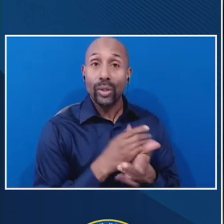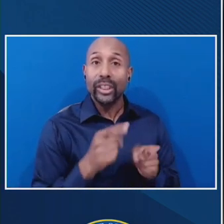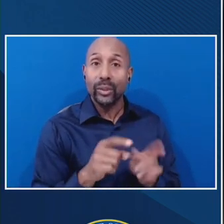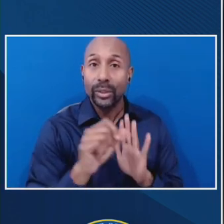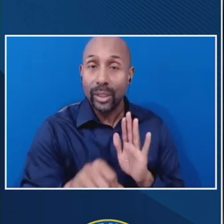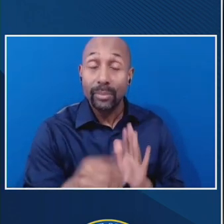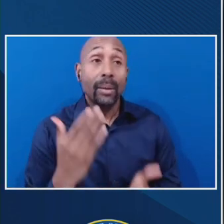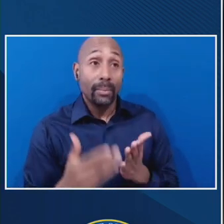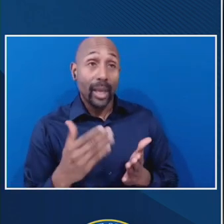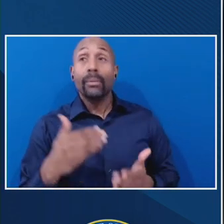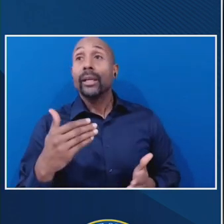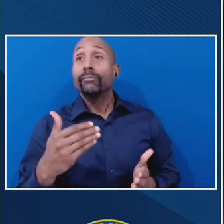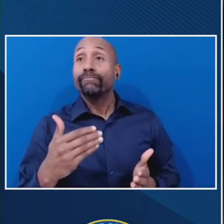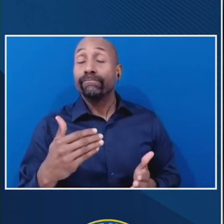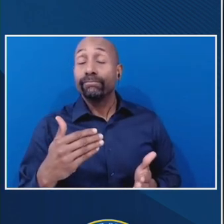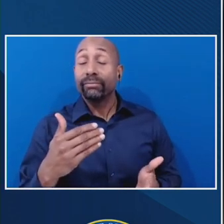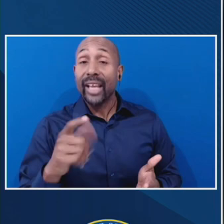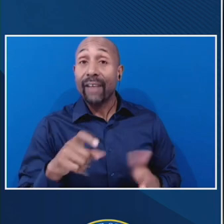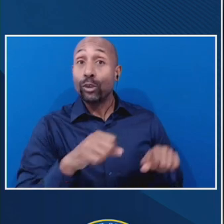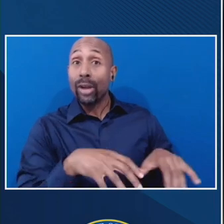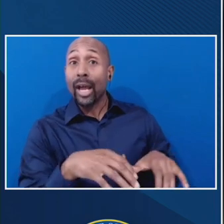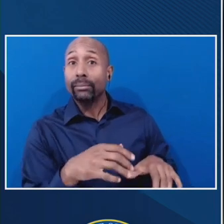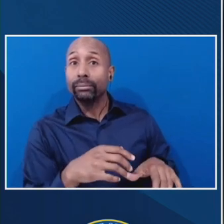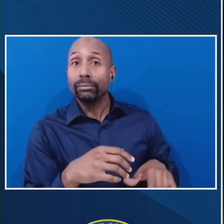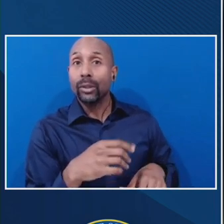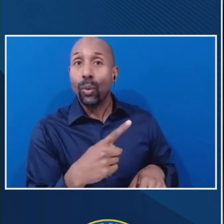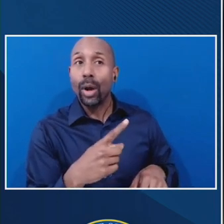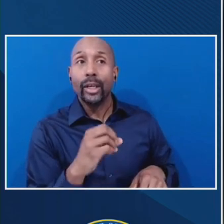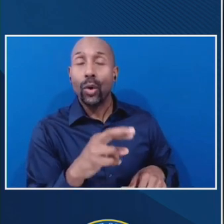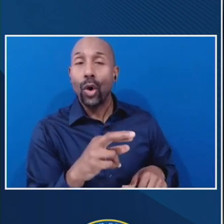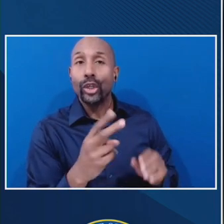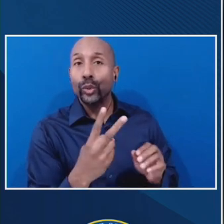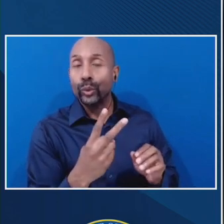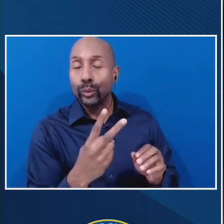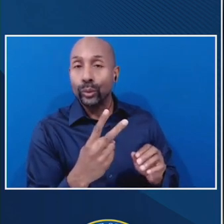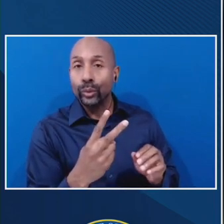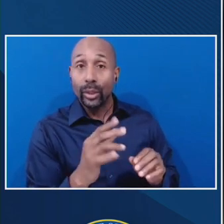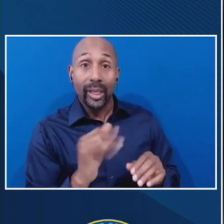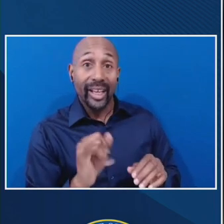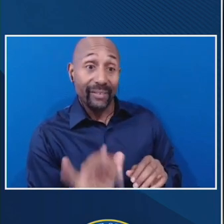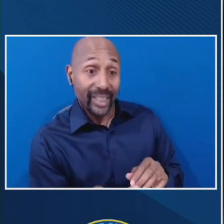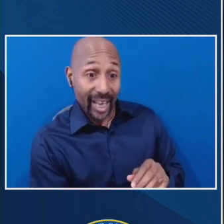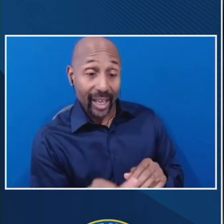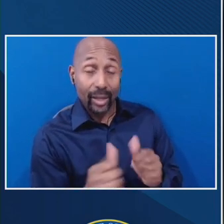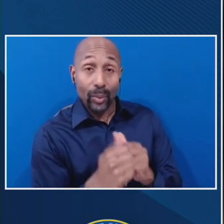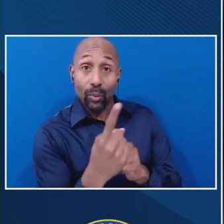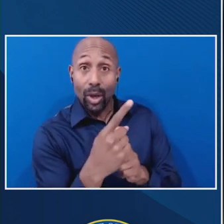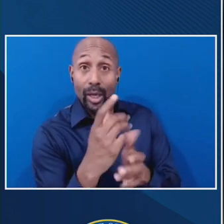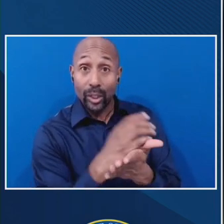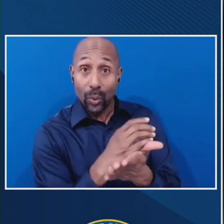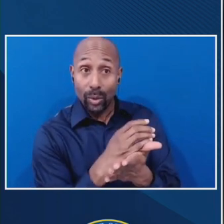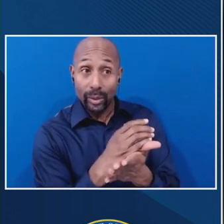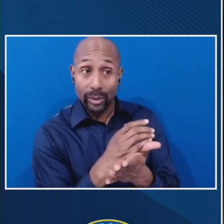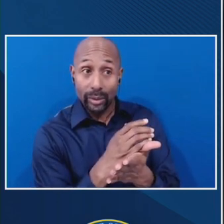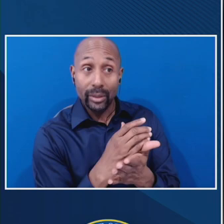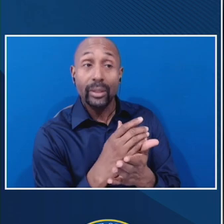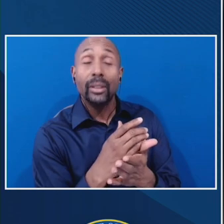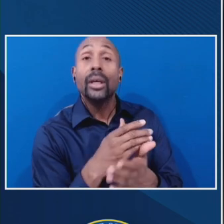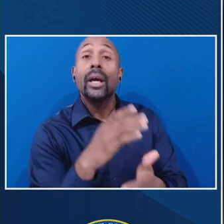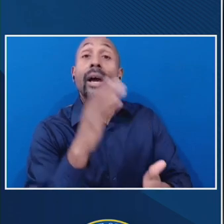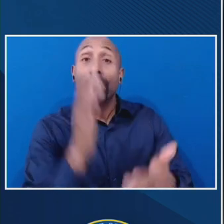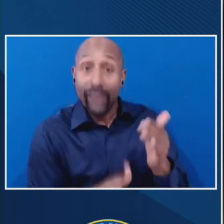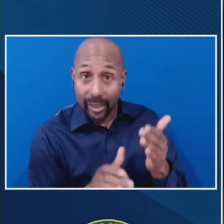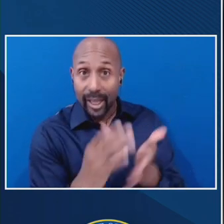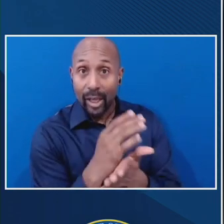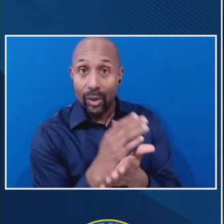those courses and can stay in one of those courses and completes that one course, we are able to, they're able to